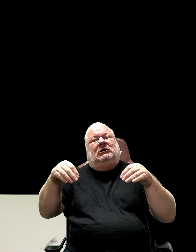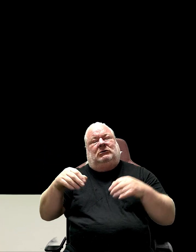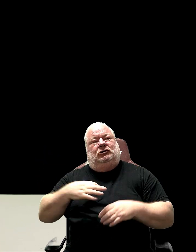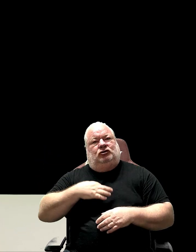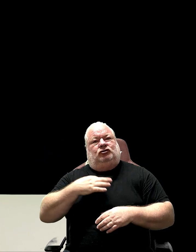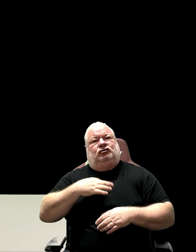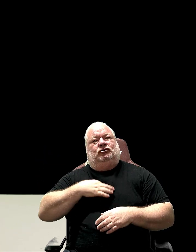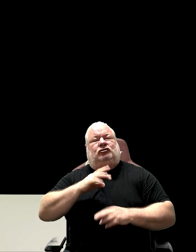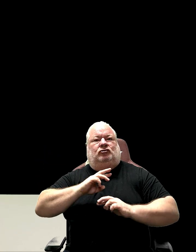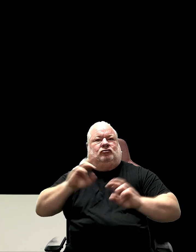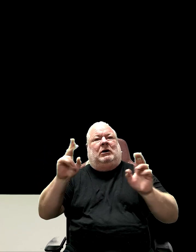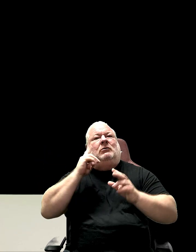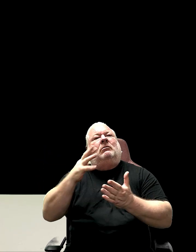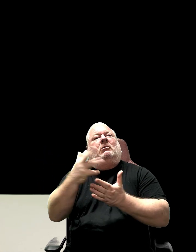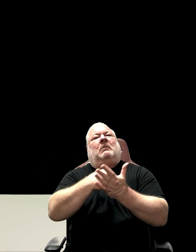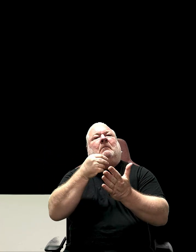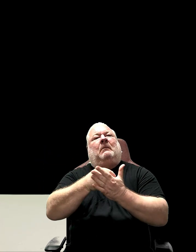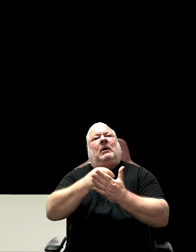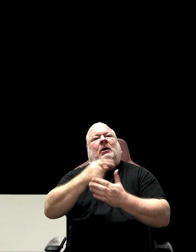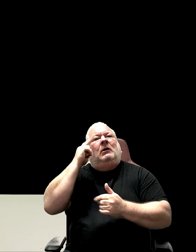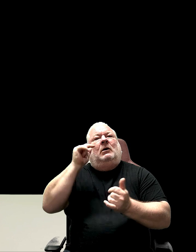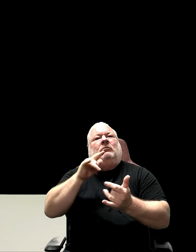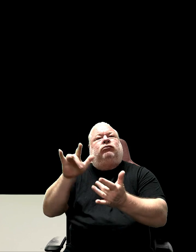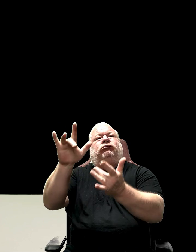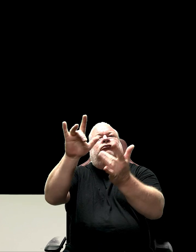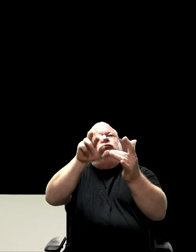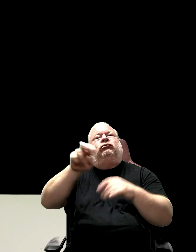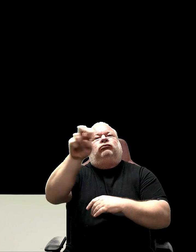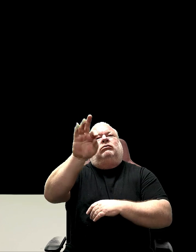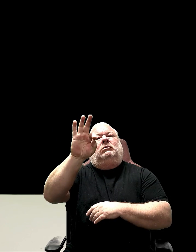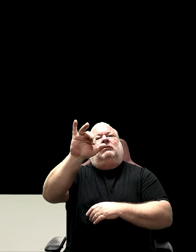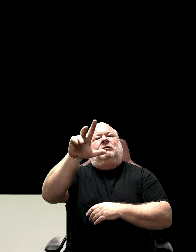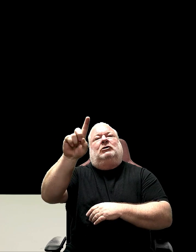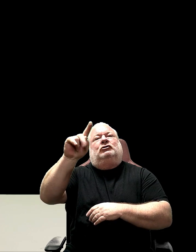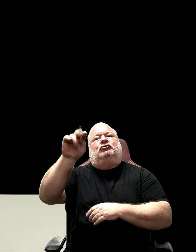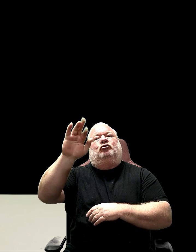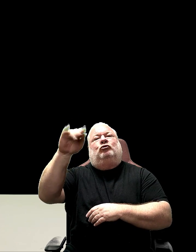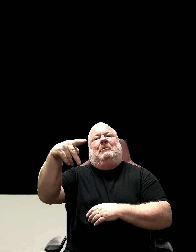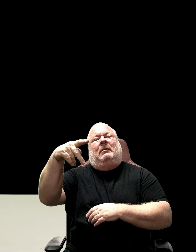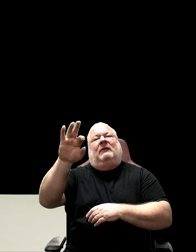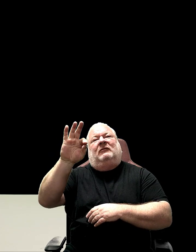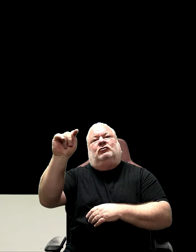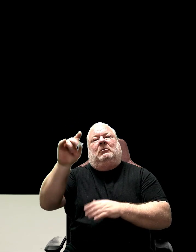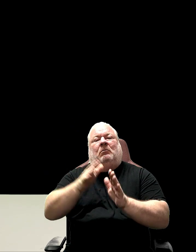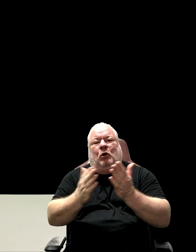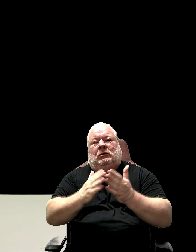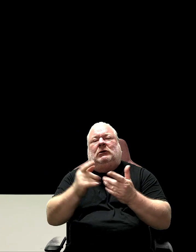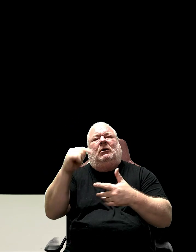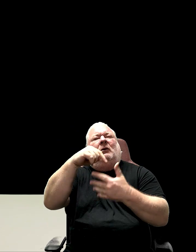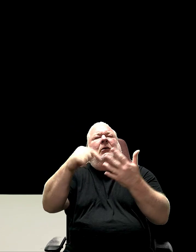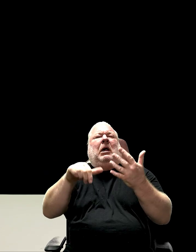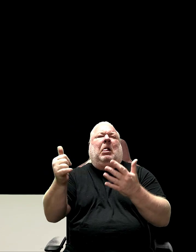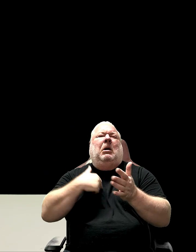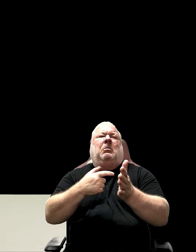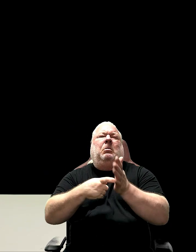-shirts in front of the school to raise money for a fuel trip, books, and other needs.